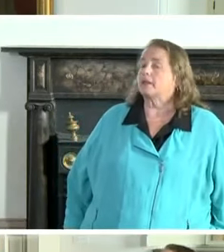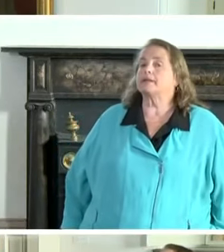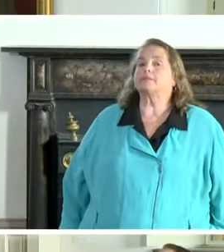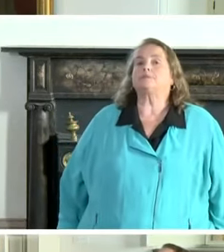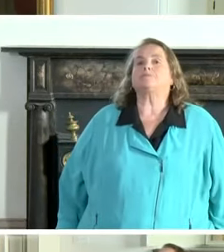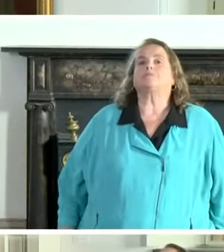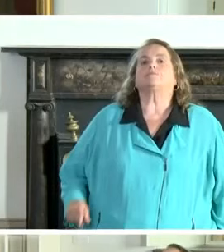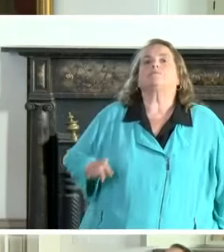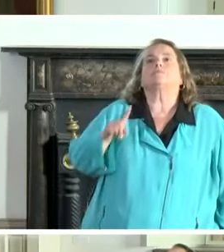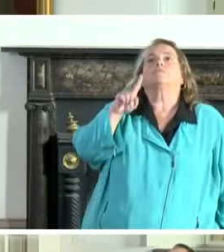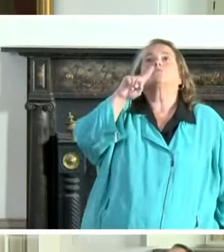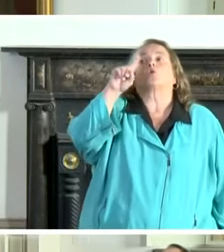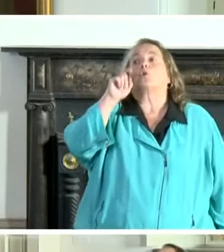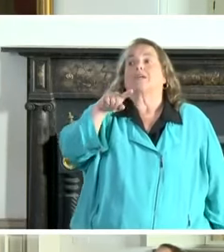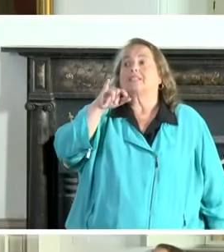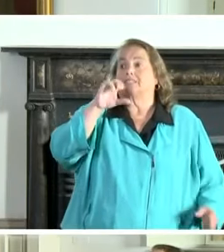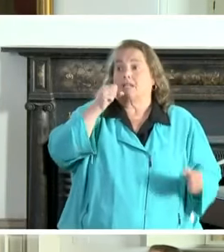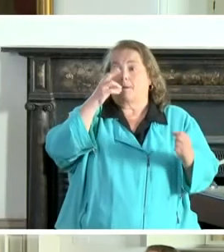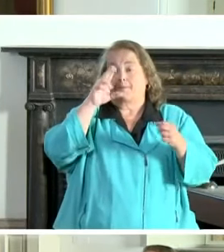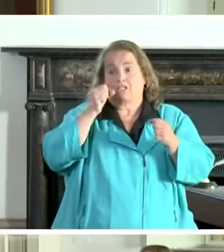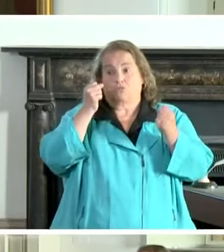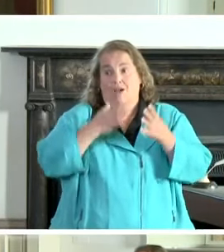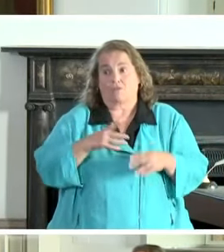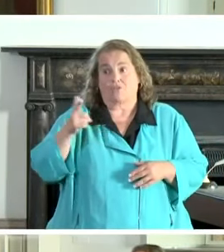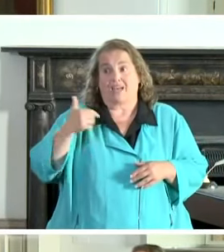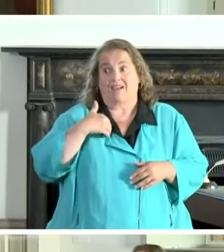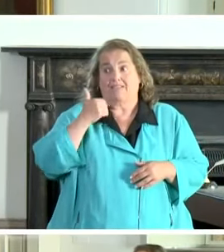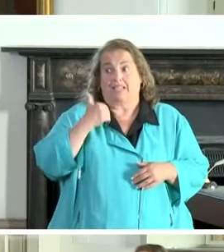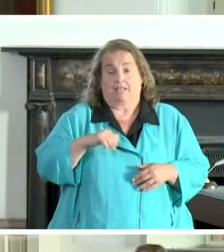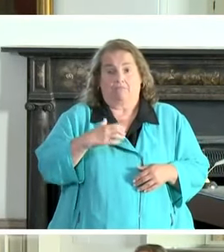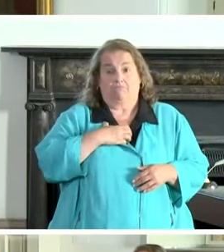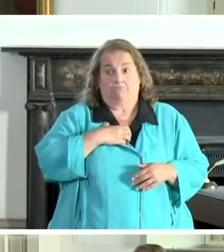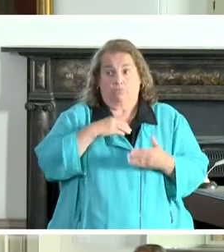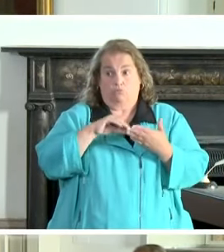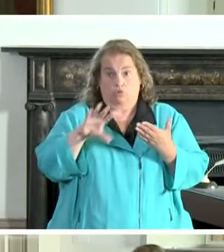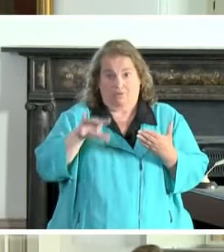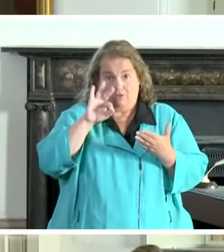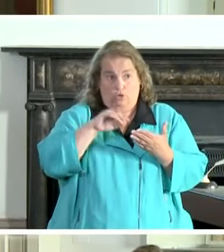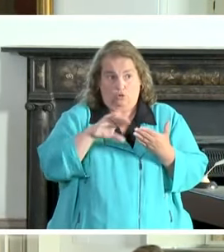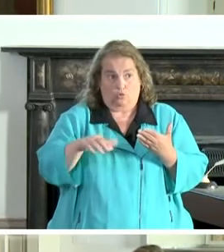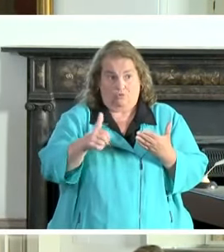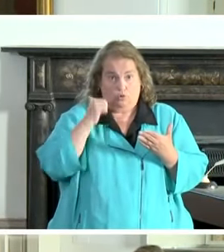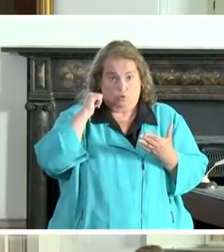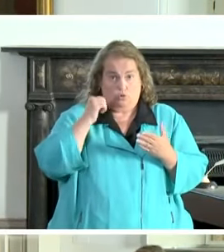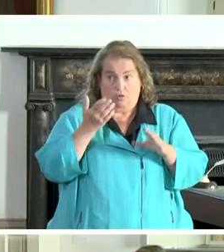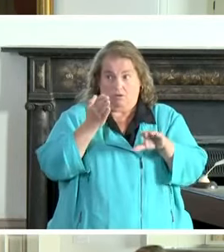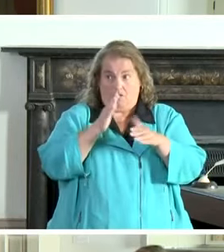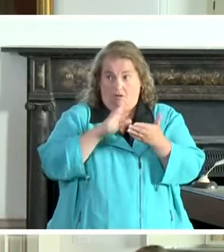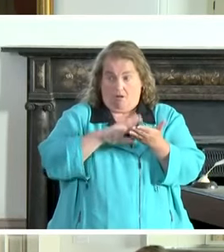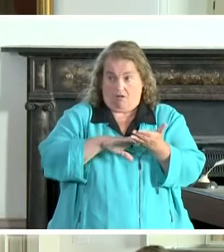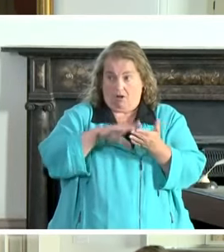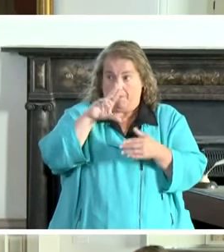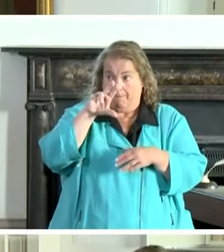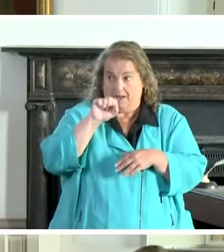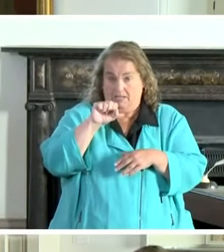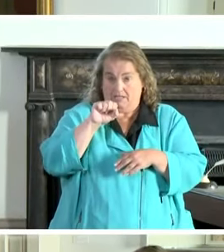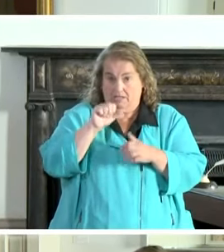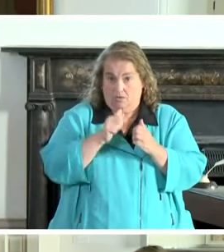The question is whether a bus driver has any recourse if a student refuses to get on the bus without a